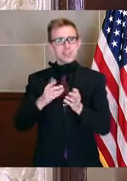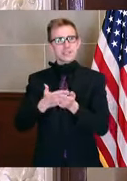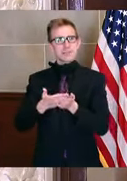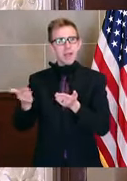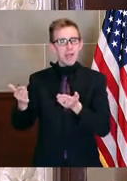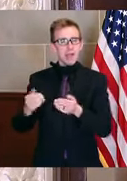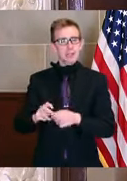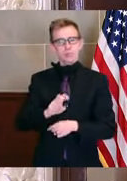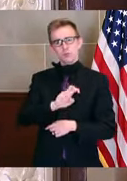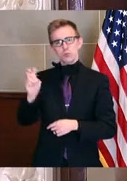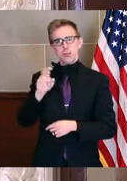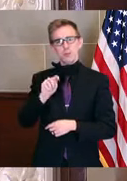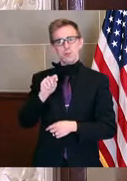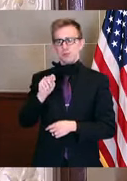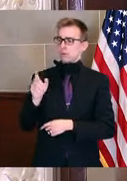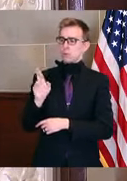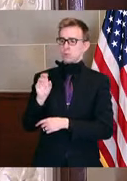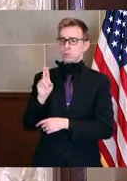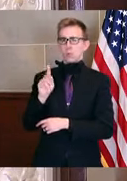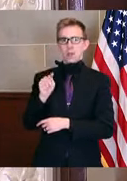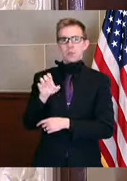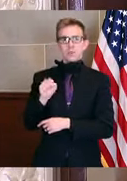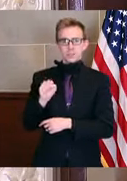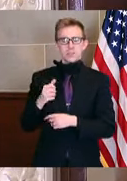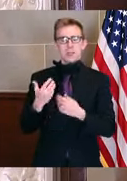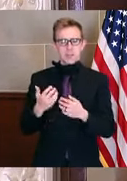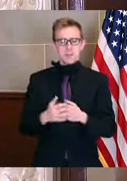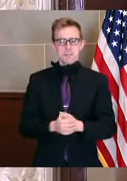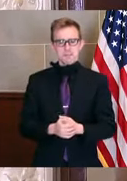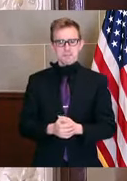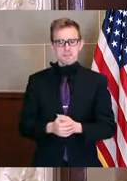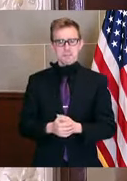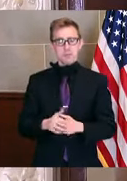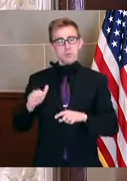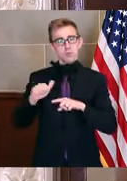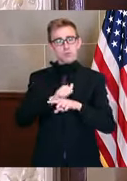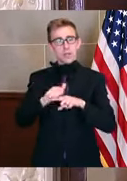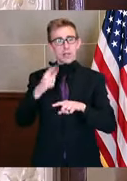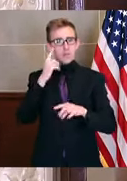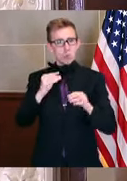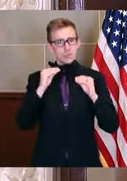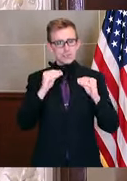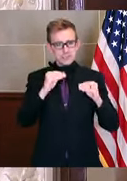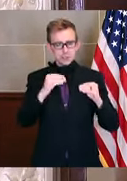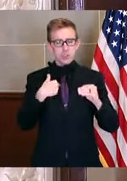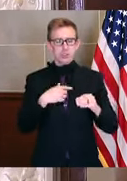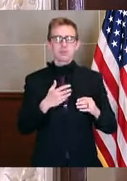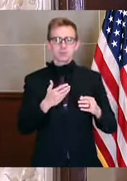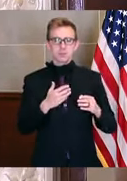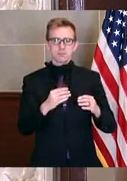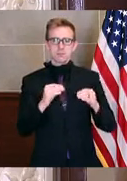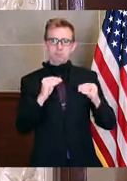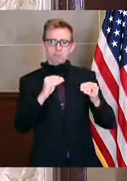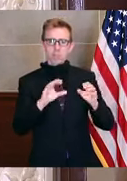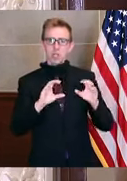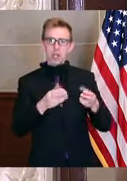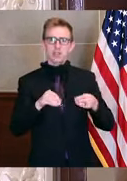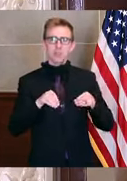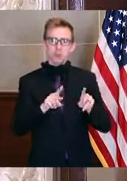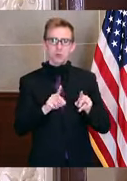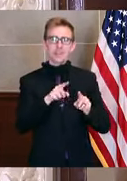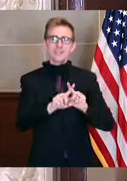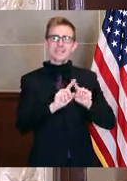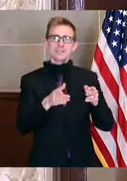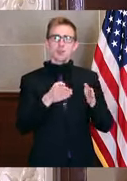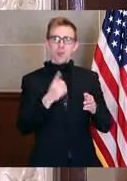different travel routes, um, you know, training for teachers. That, that's a big thing that we're hearing too. This is a very different way